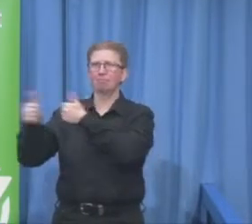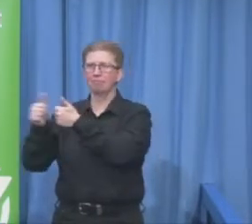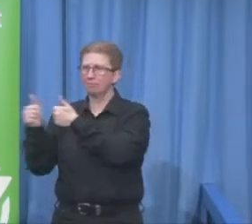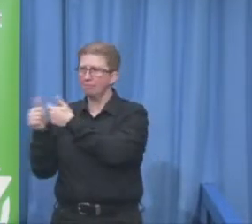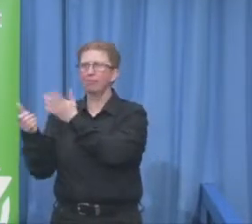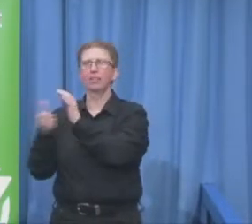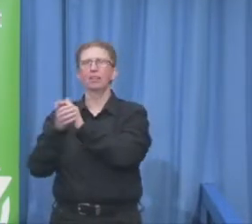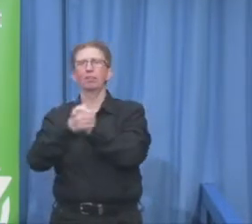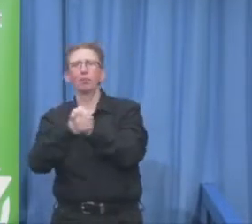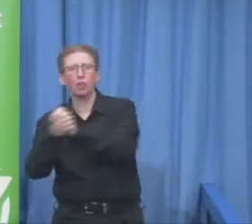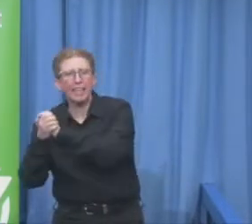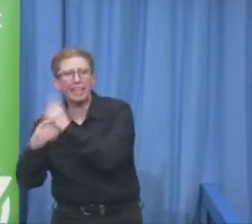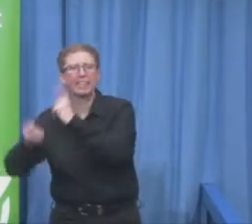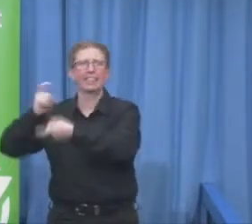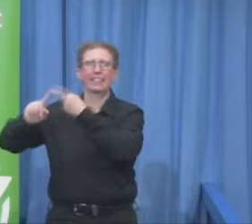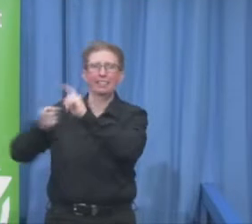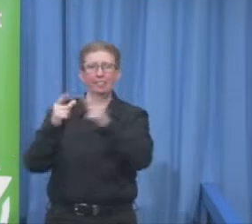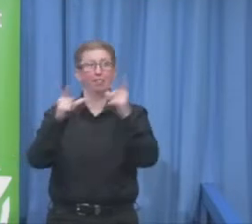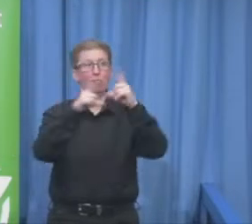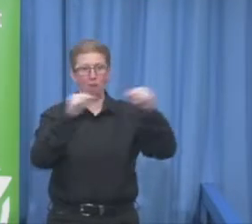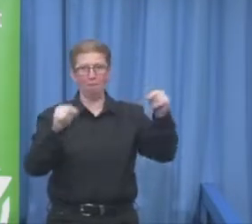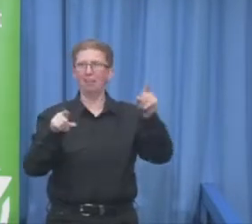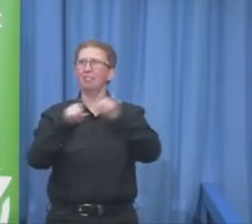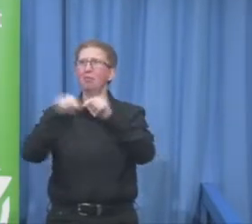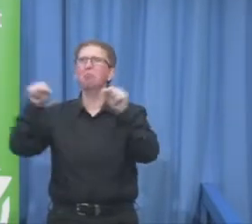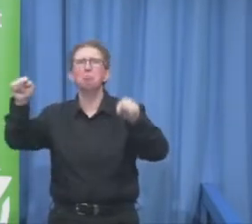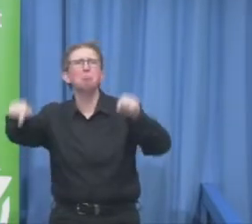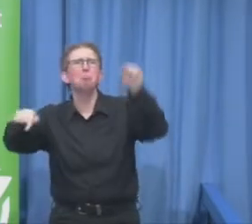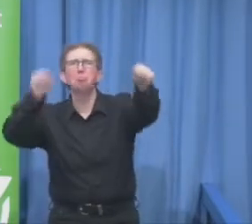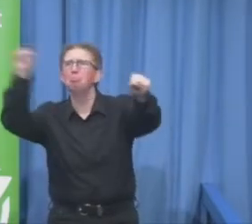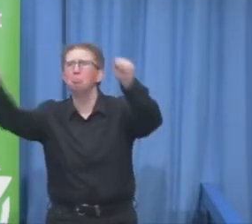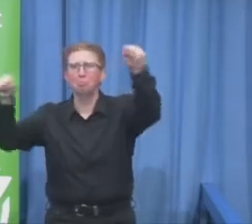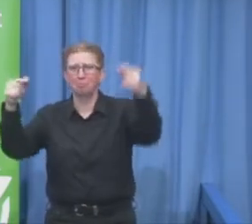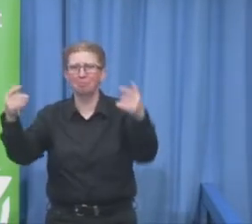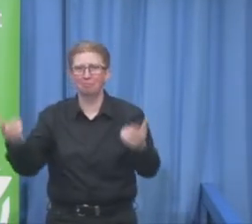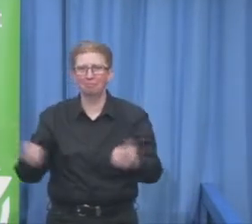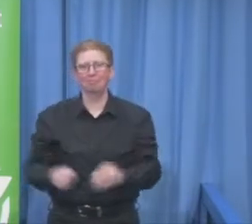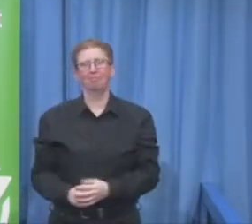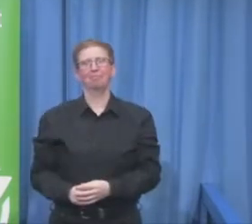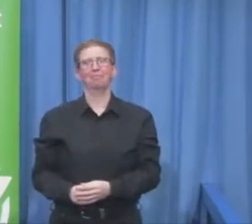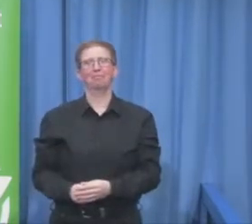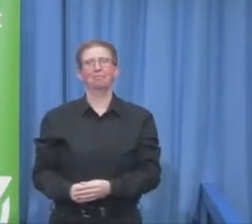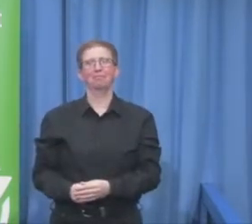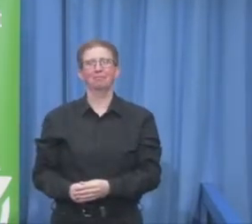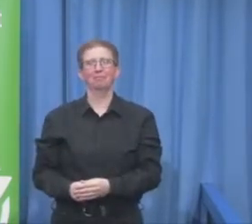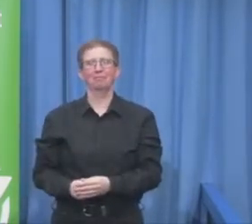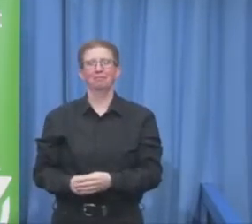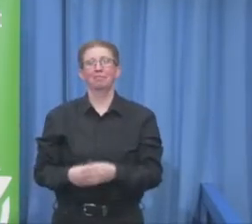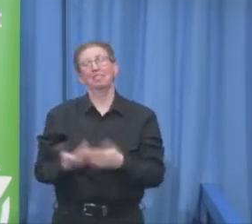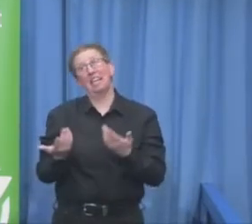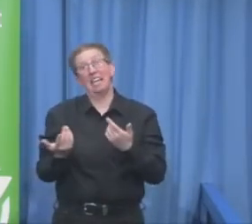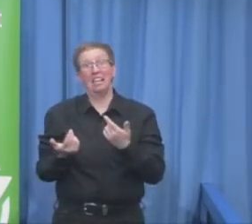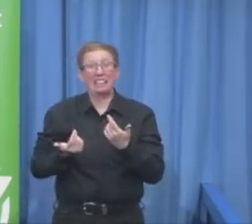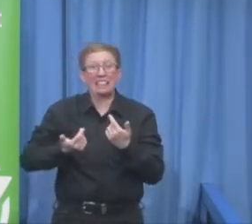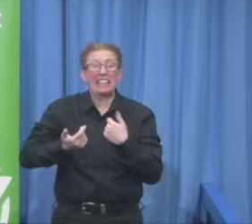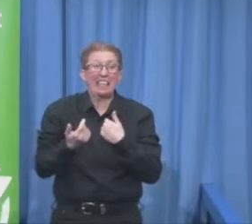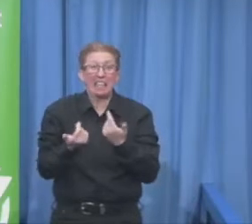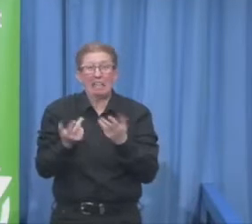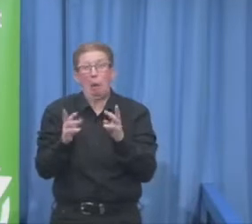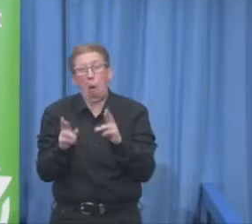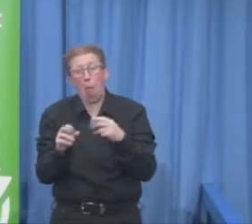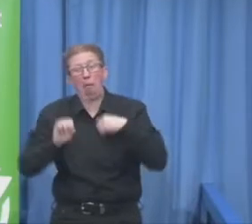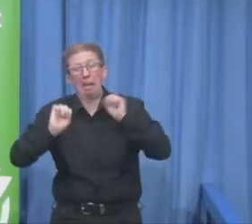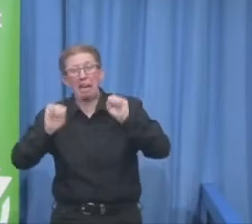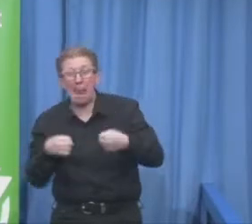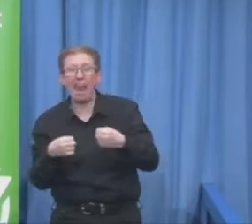the past days whether I will give a good insight now about the Japan situation but I believe Shinji will be a better